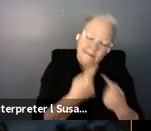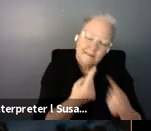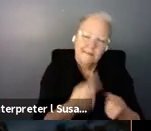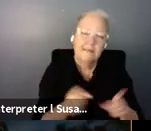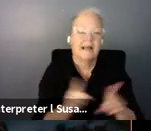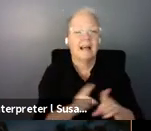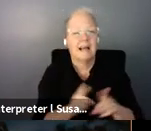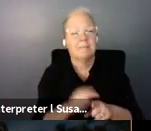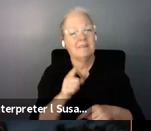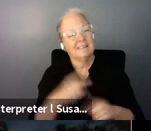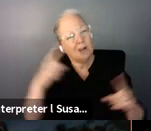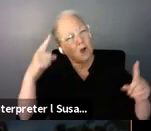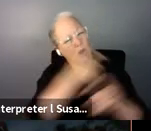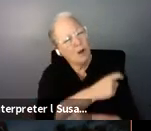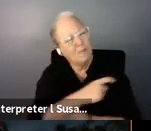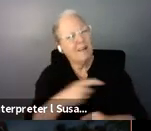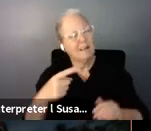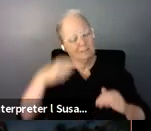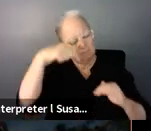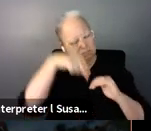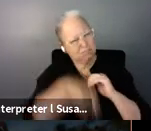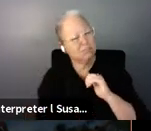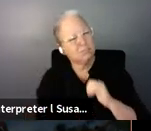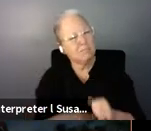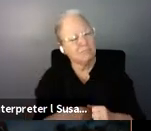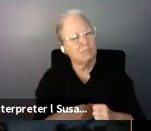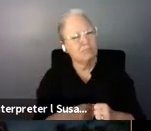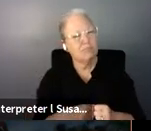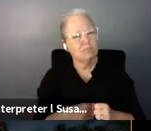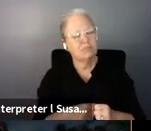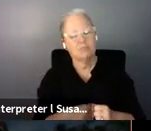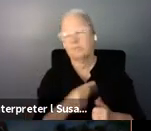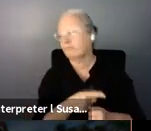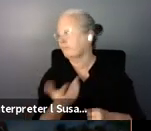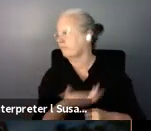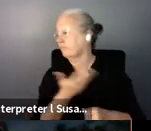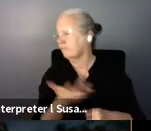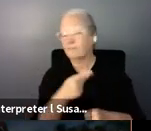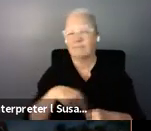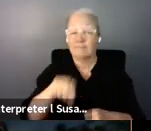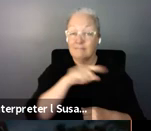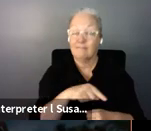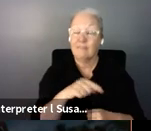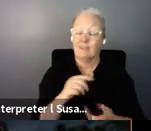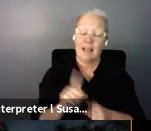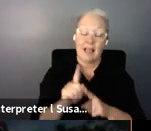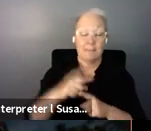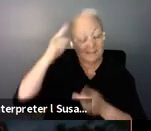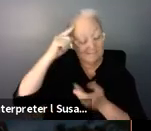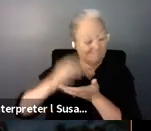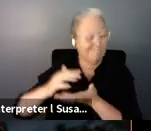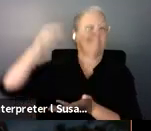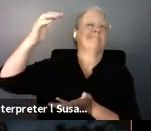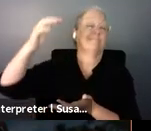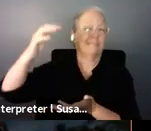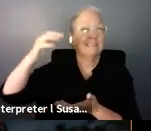the issue around um institutional care there's um a lot for us to think about there um we'd like